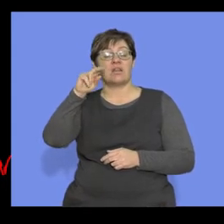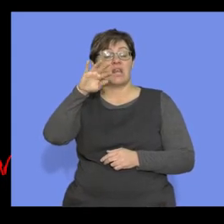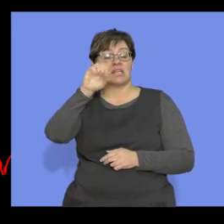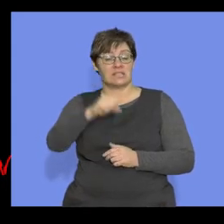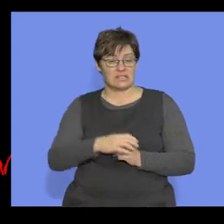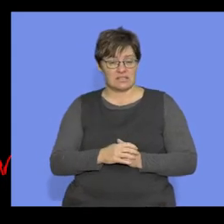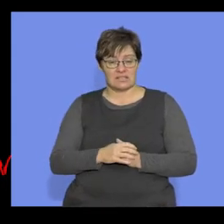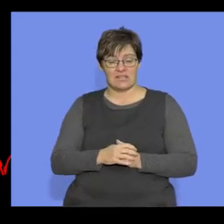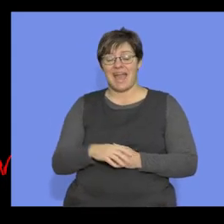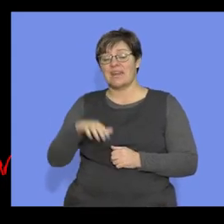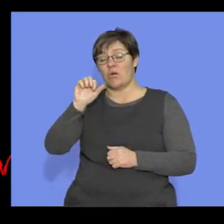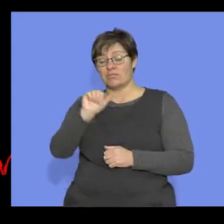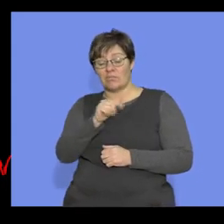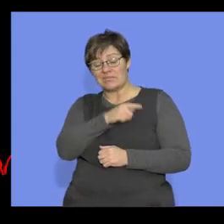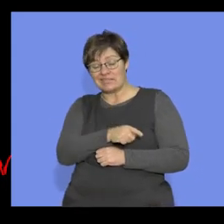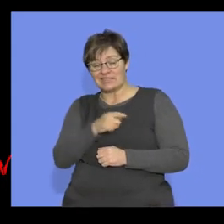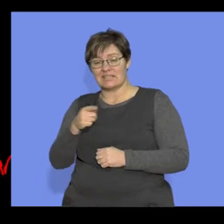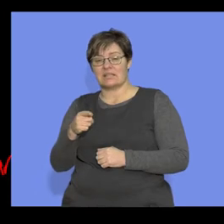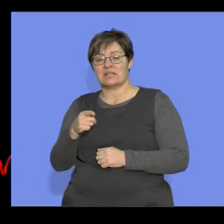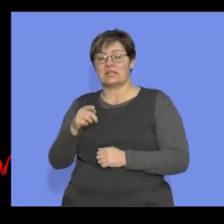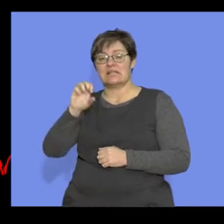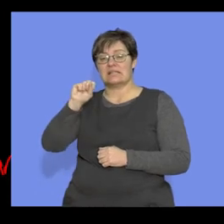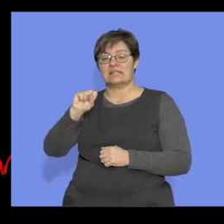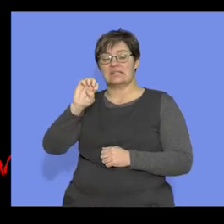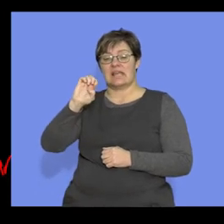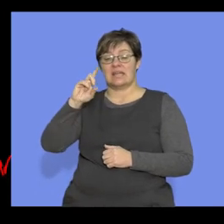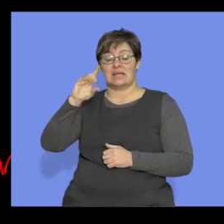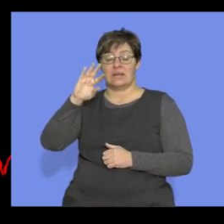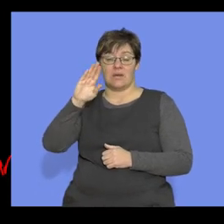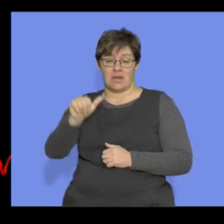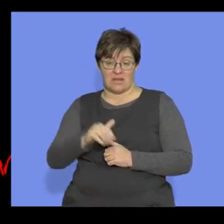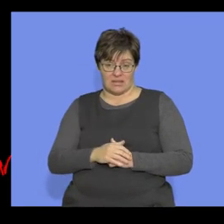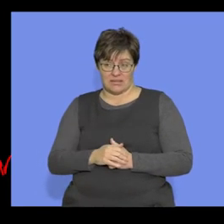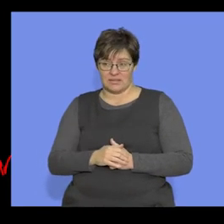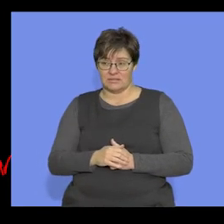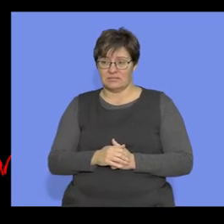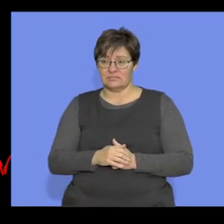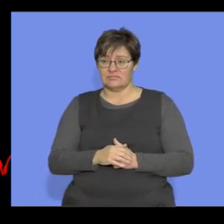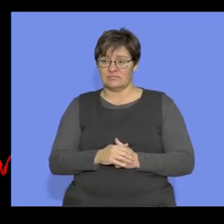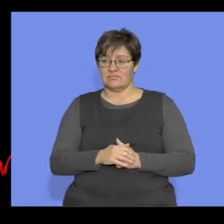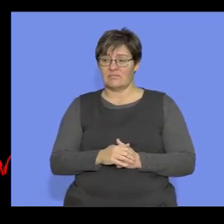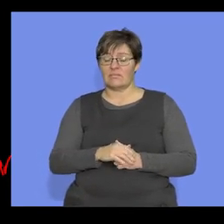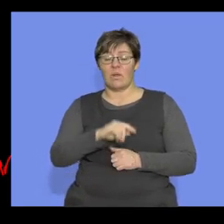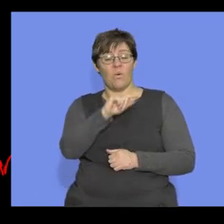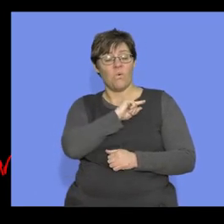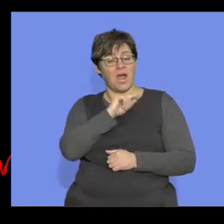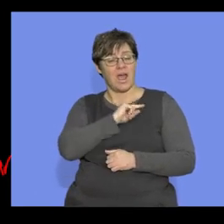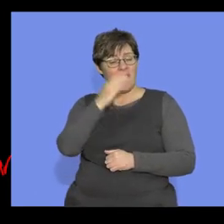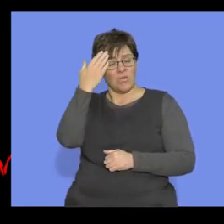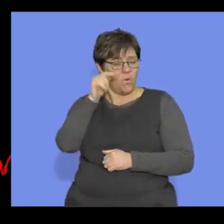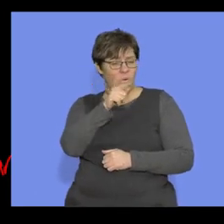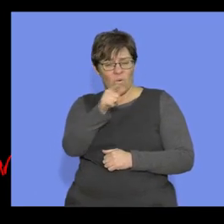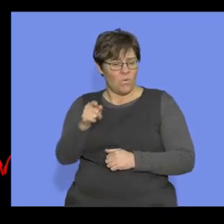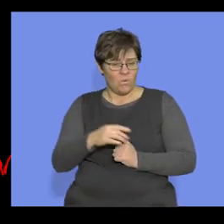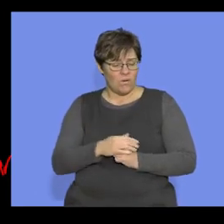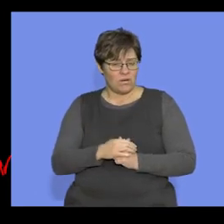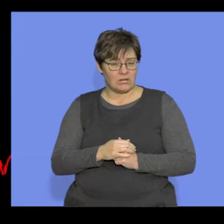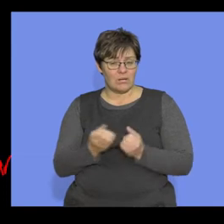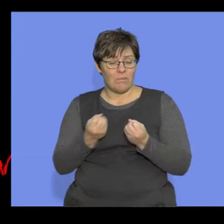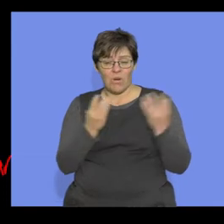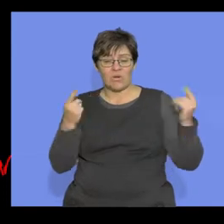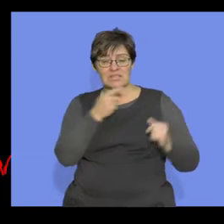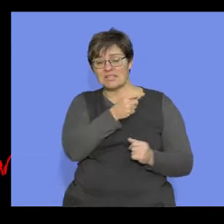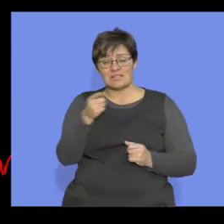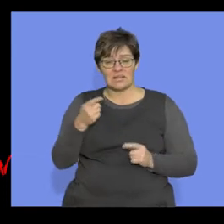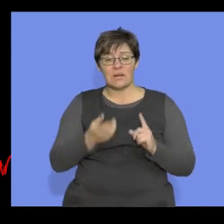right, and australopithecus sediba, these ones. And the reason why we usually need to know them because guess what,